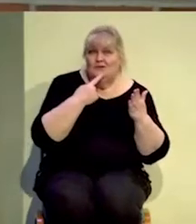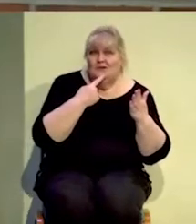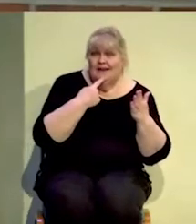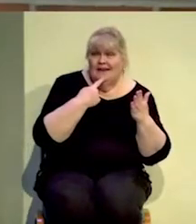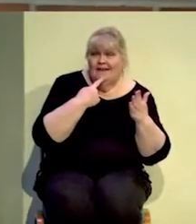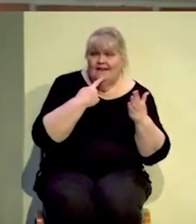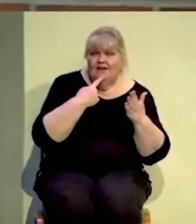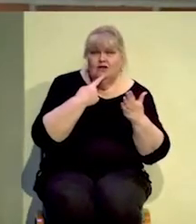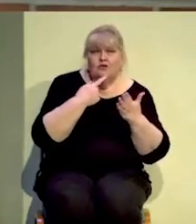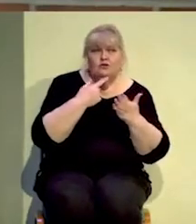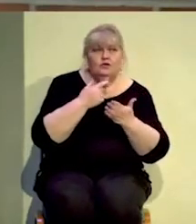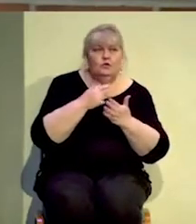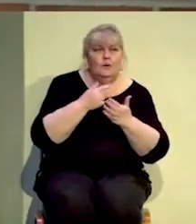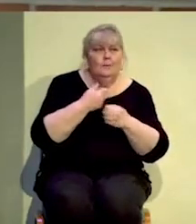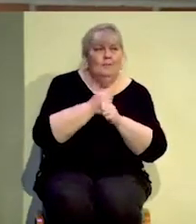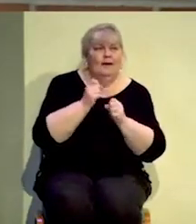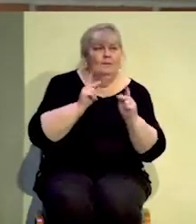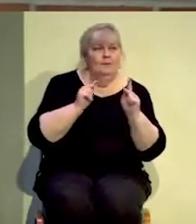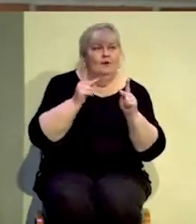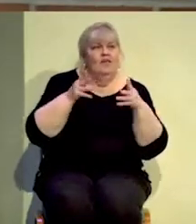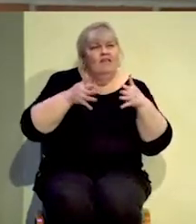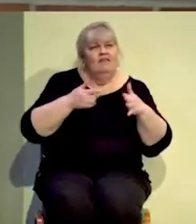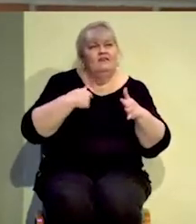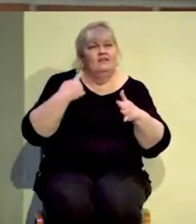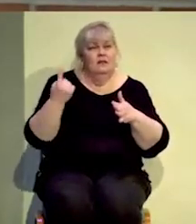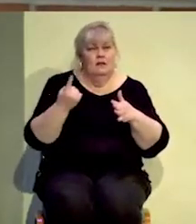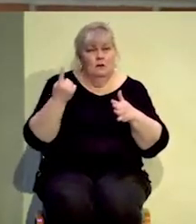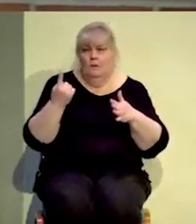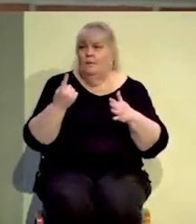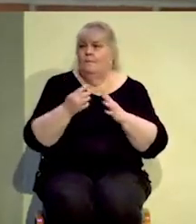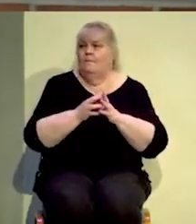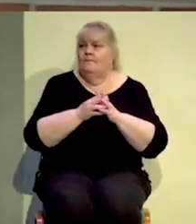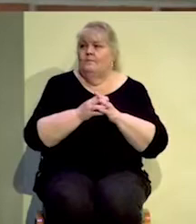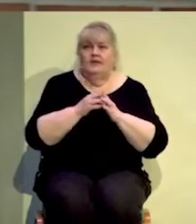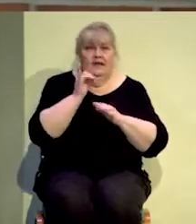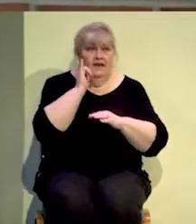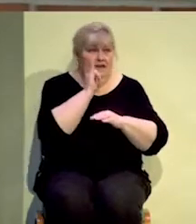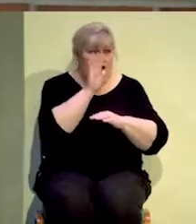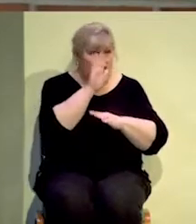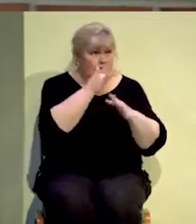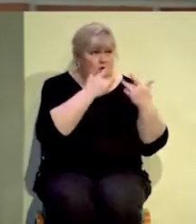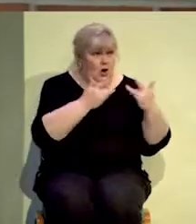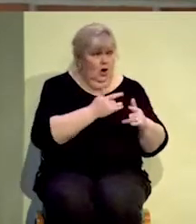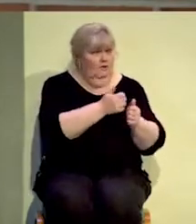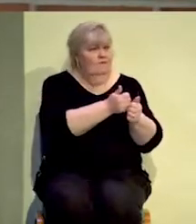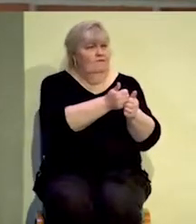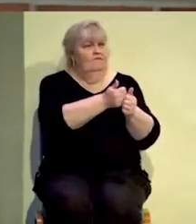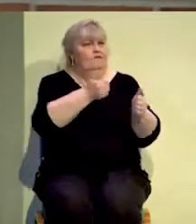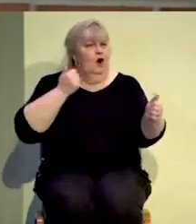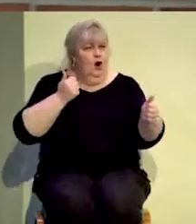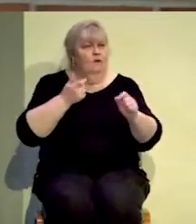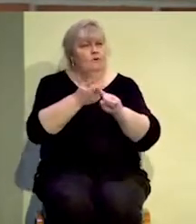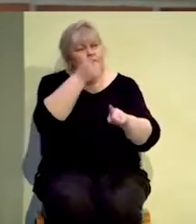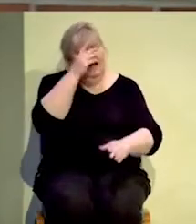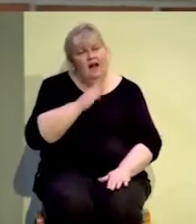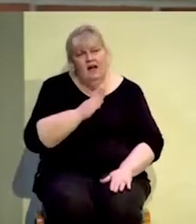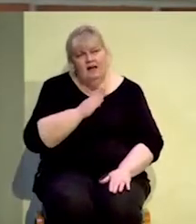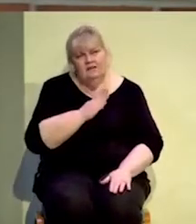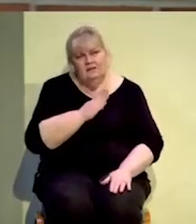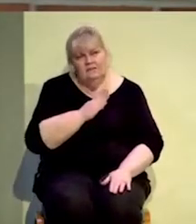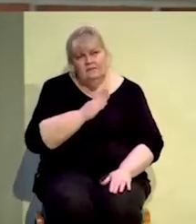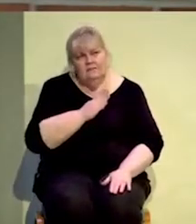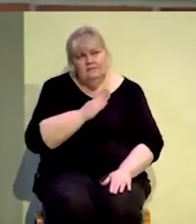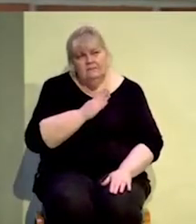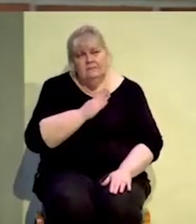off our back. But here's the question for us this morning. Is your heart far from God? And I want to tell you, this pandemic,